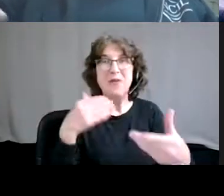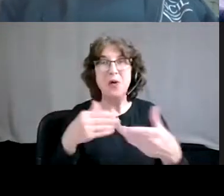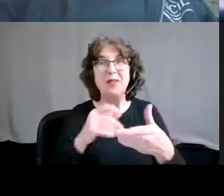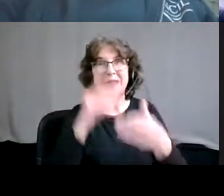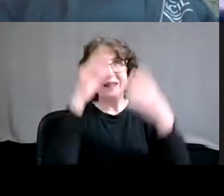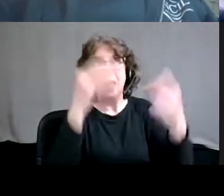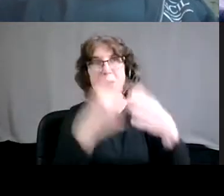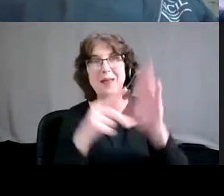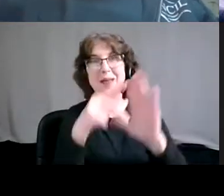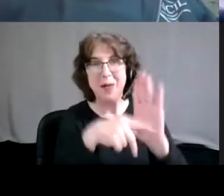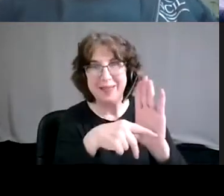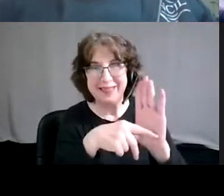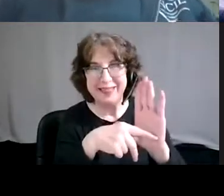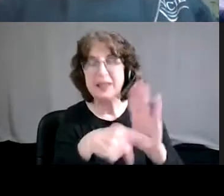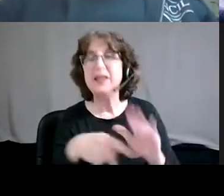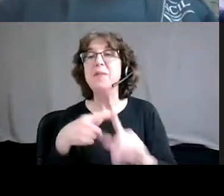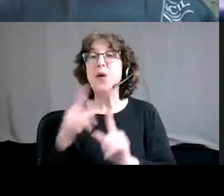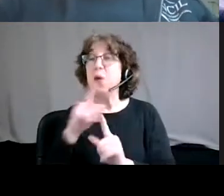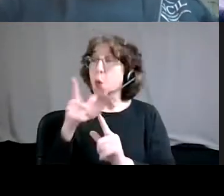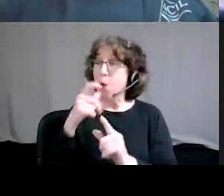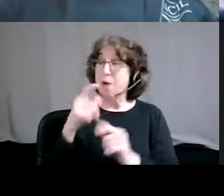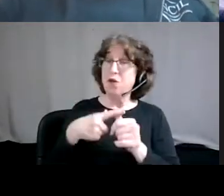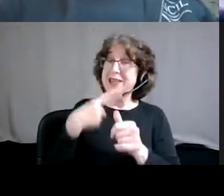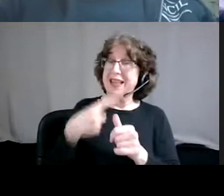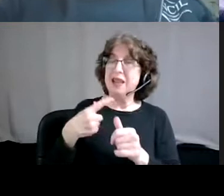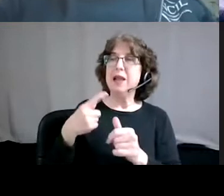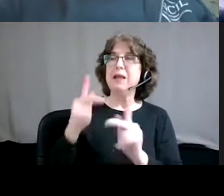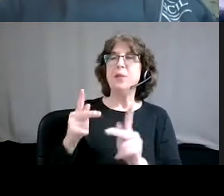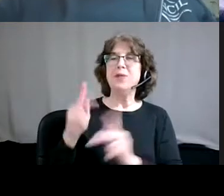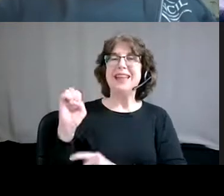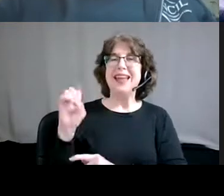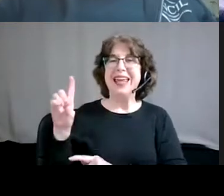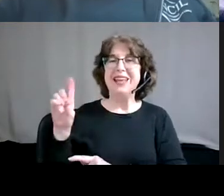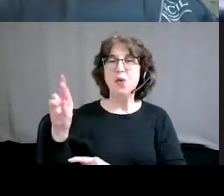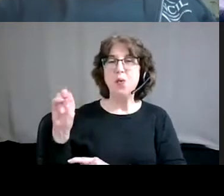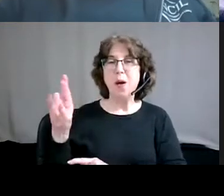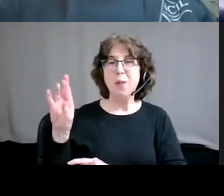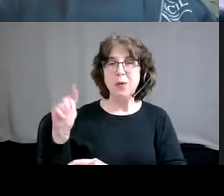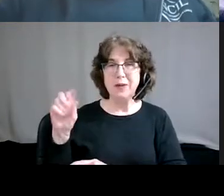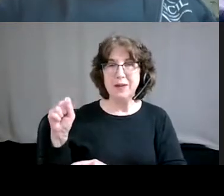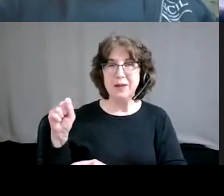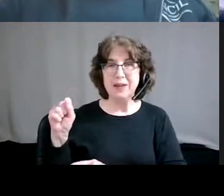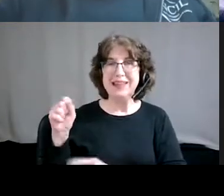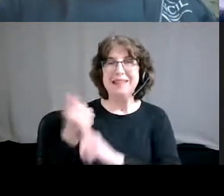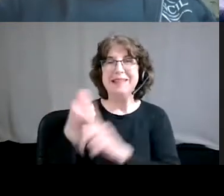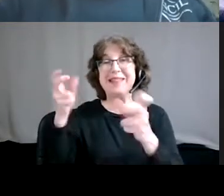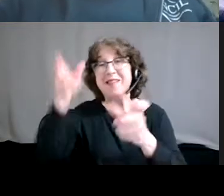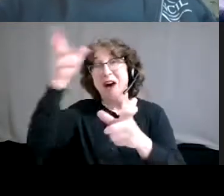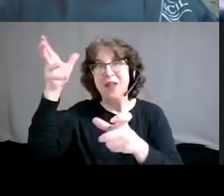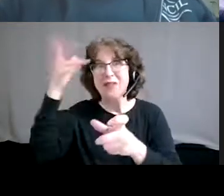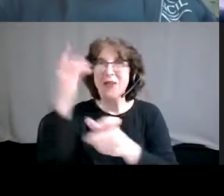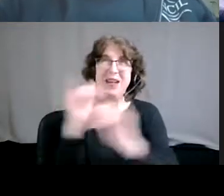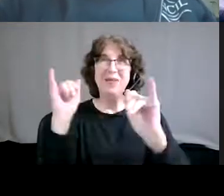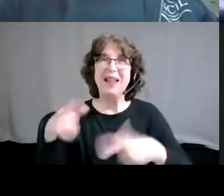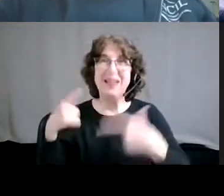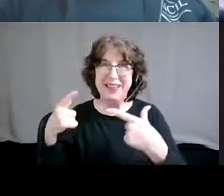was Ed Roberts, uh, who is considered the father of independent living. Uh, but a lot of other organizations have picked it up because it's, it's so true that